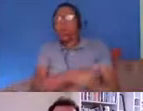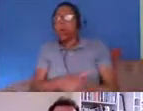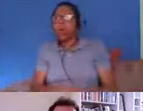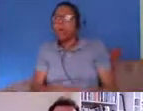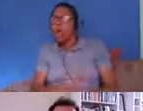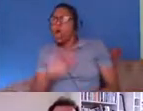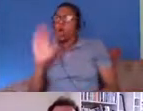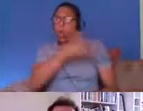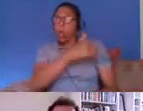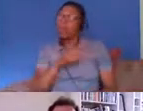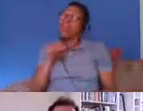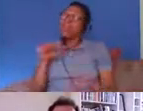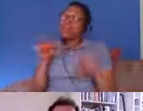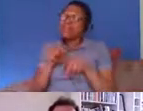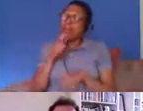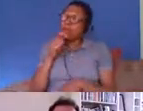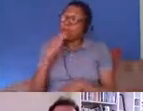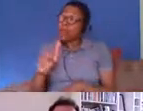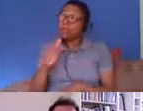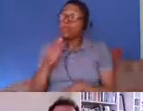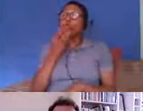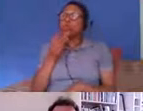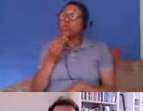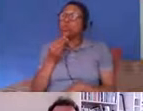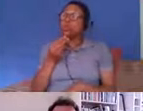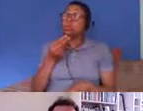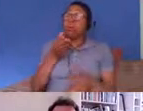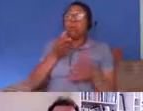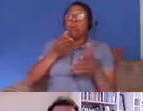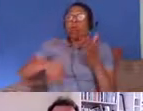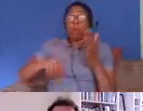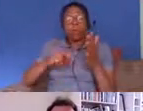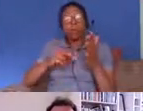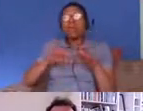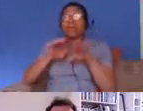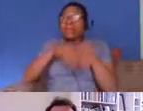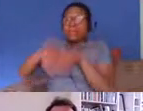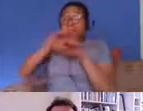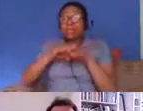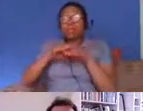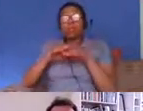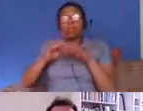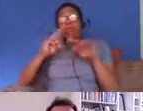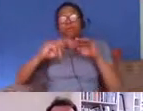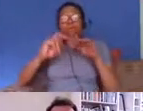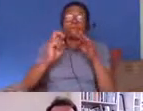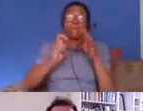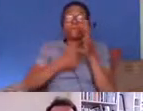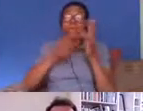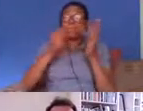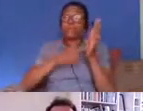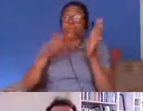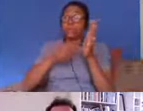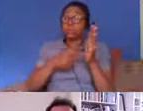by the national front just a really offensive thing to do and tip of typifying really the lack of